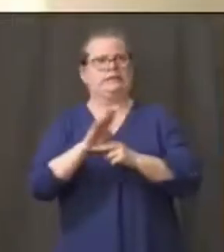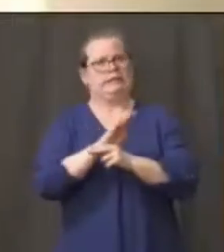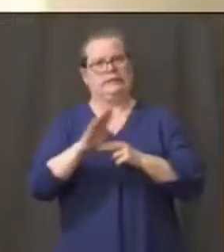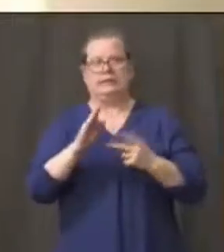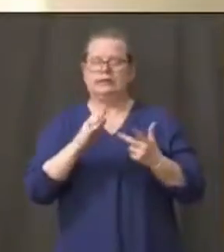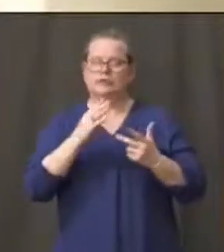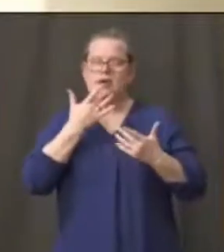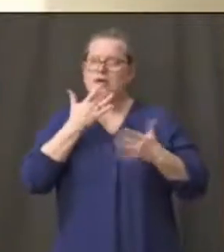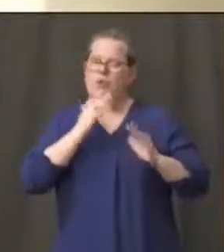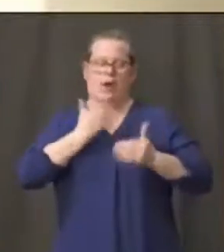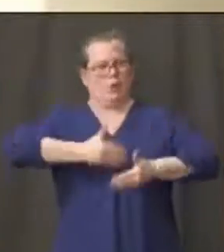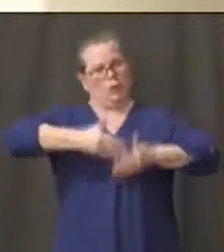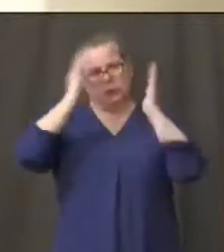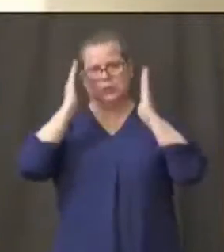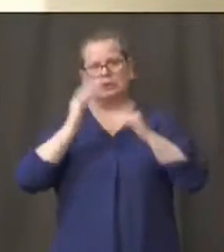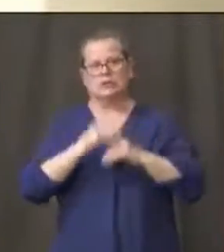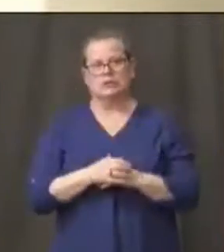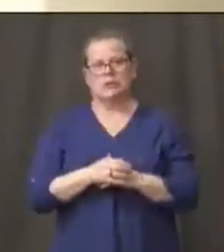in press